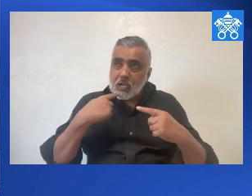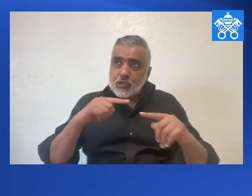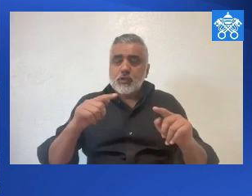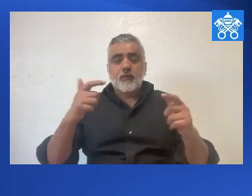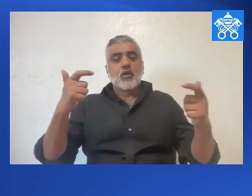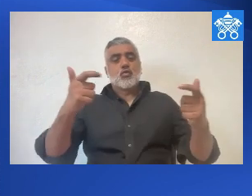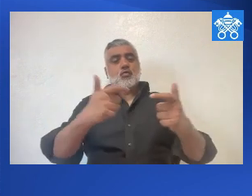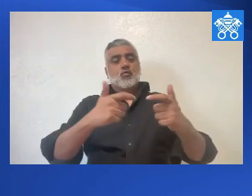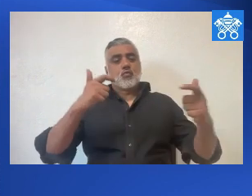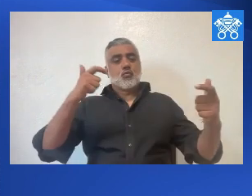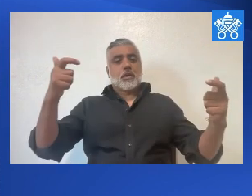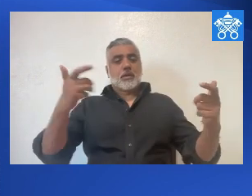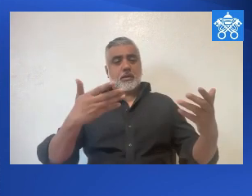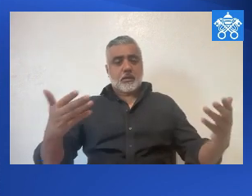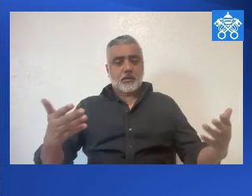great things?